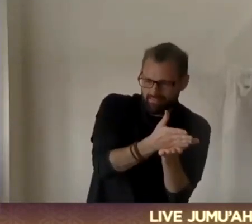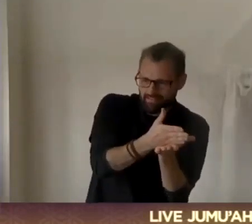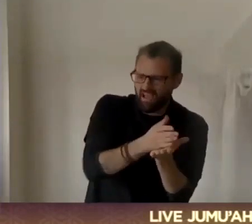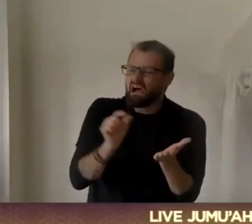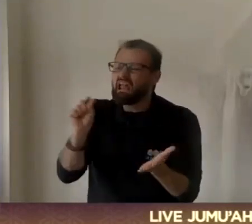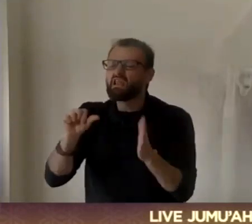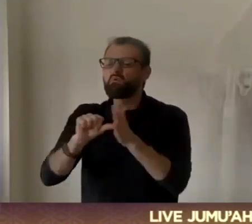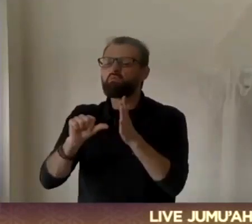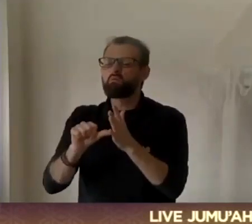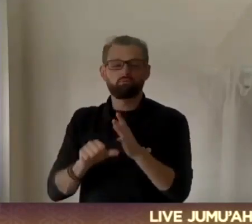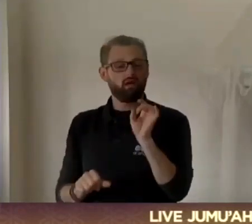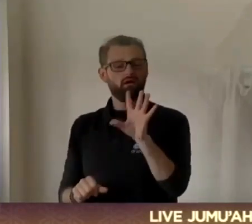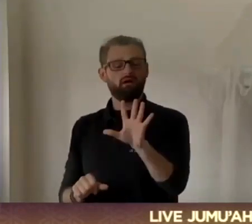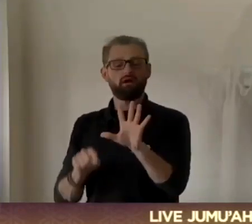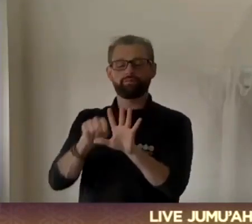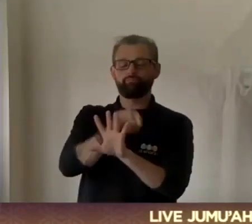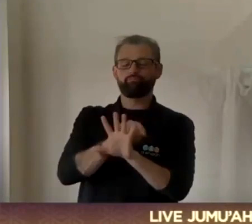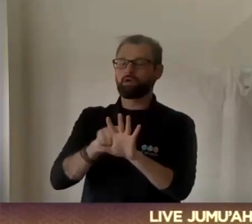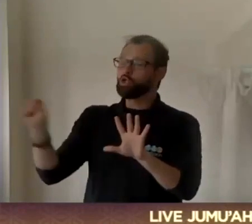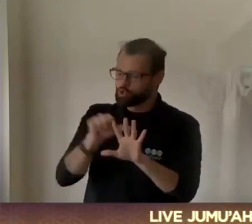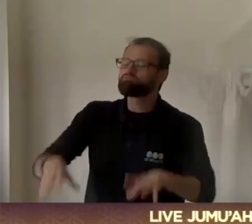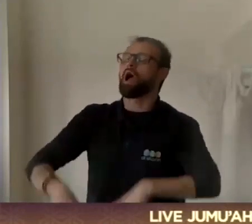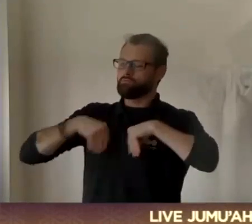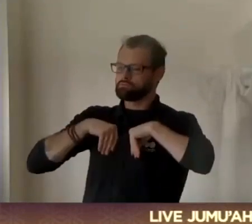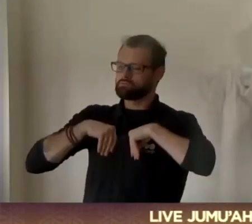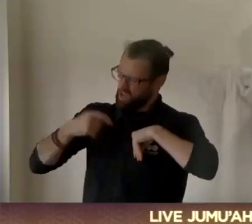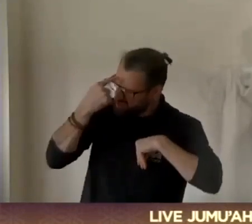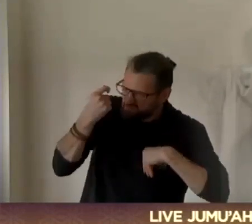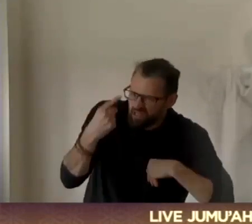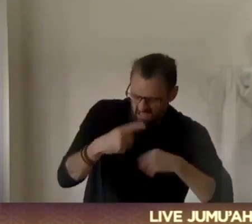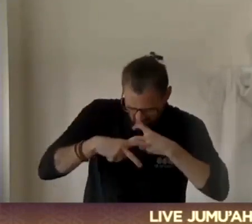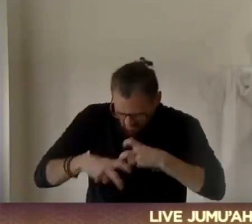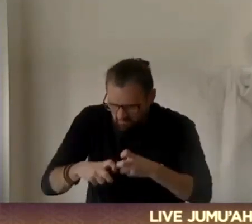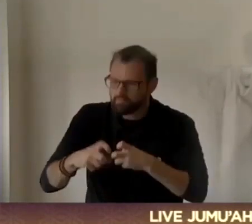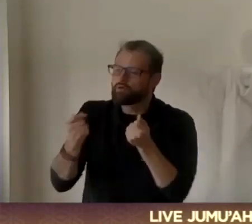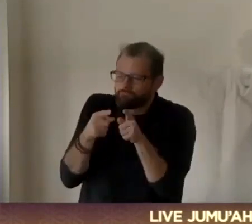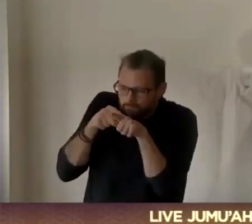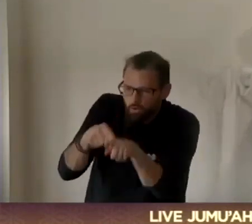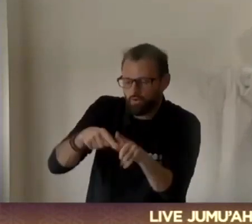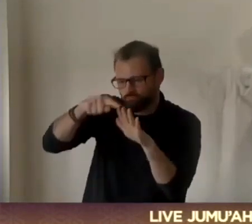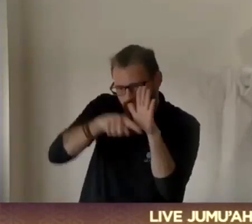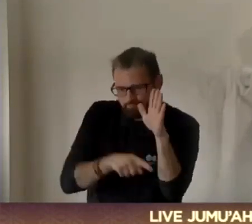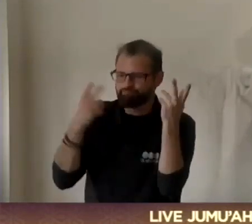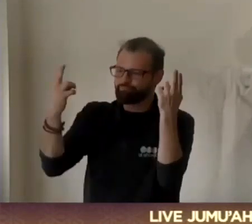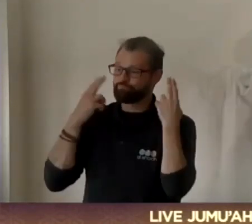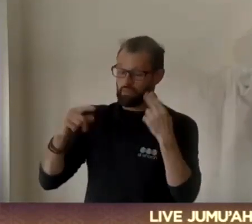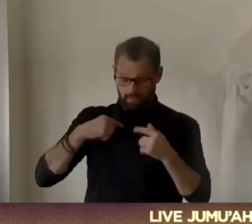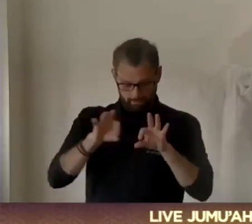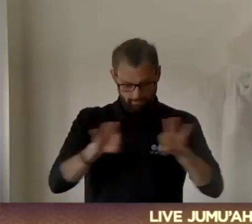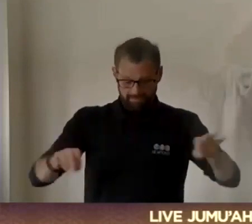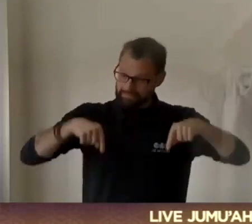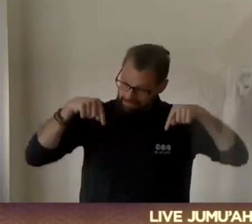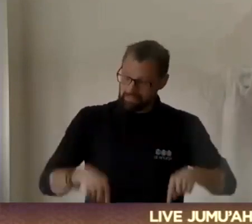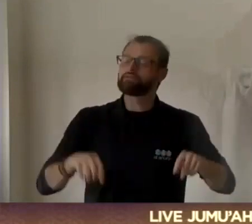we say the pillars of Islam, adopt them, follow them, understand them and you will achieve not only peace in this world, but